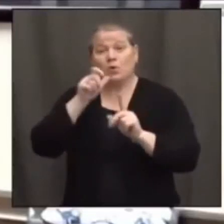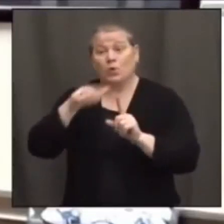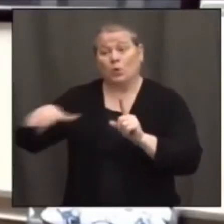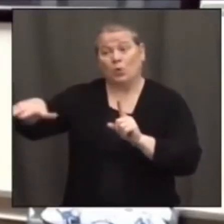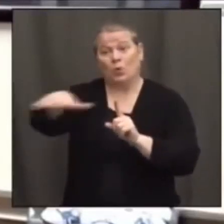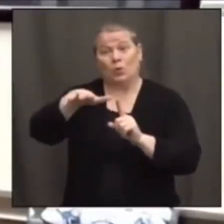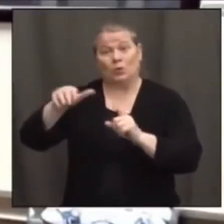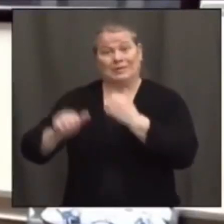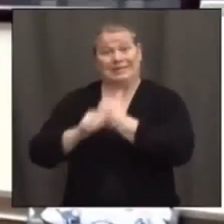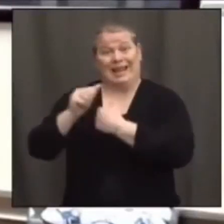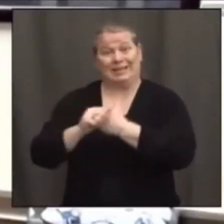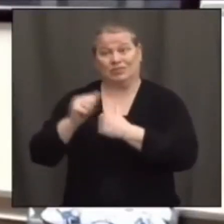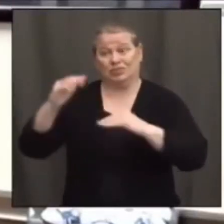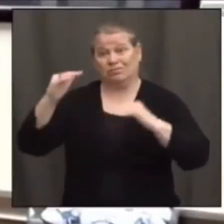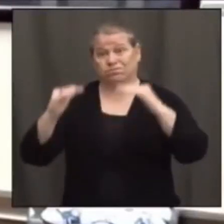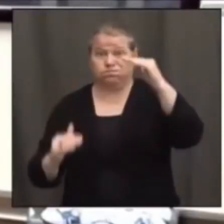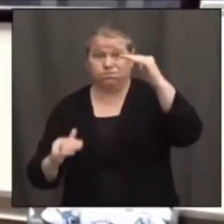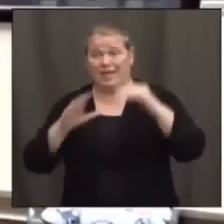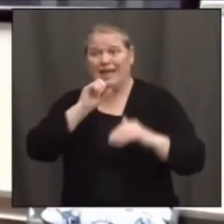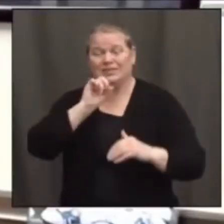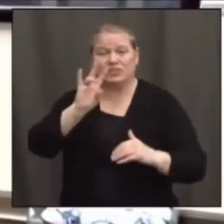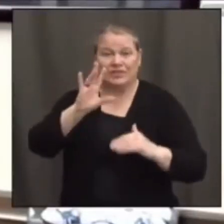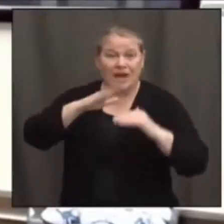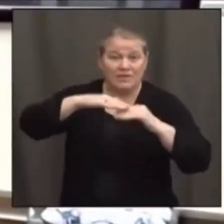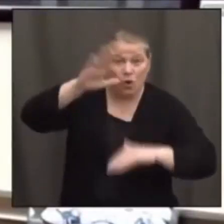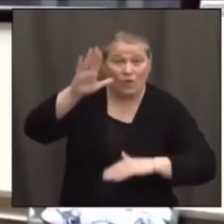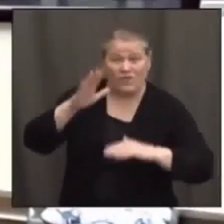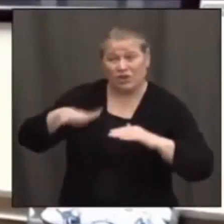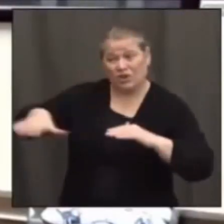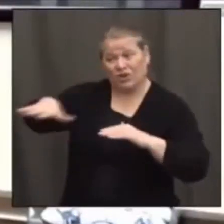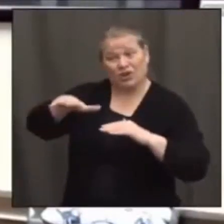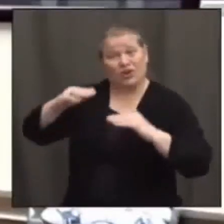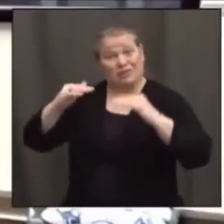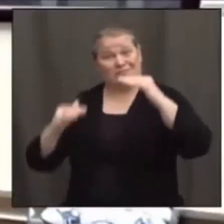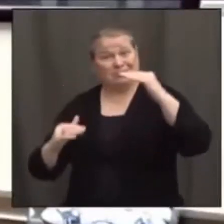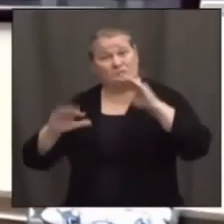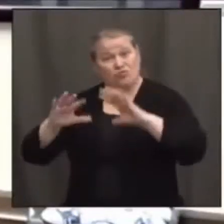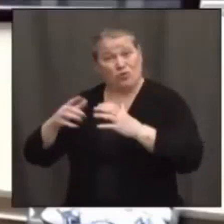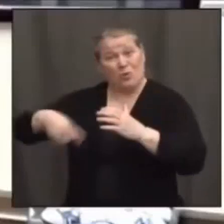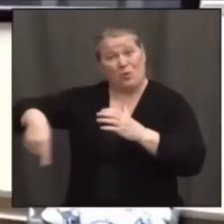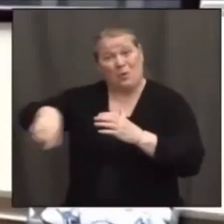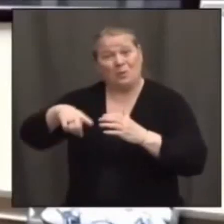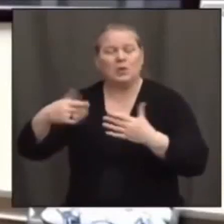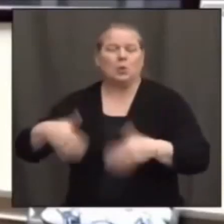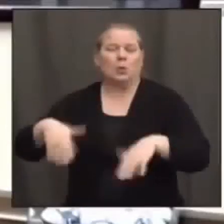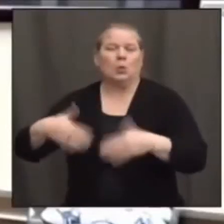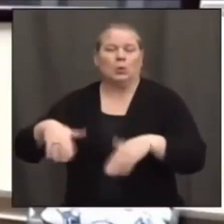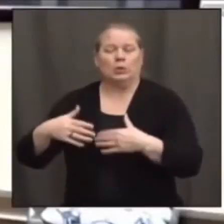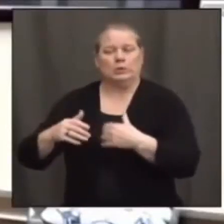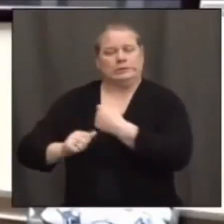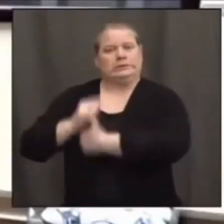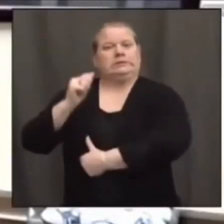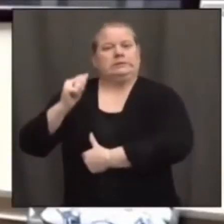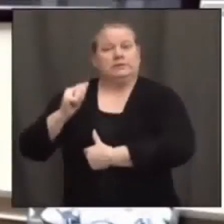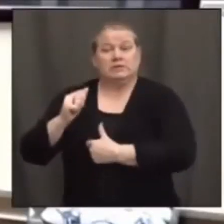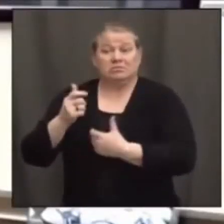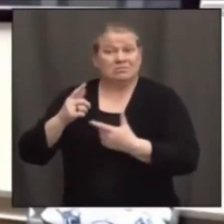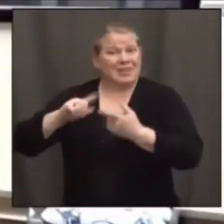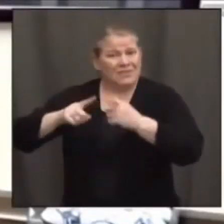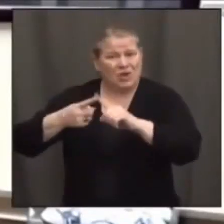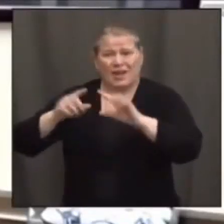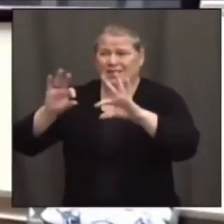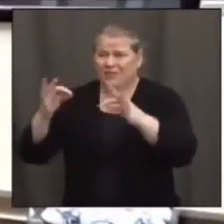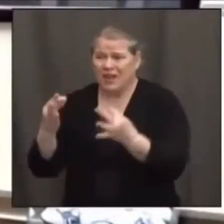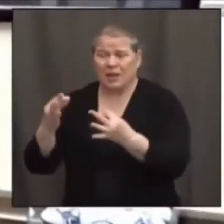groups, 75 and older, and really at risk. And there are friends, families,